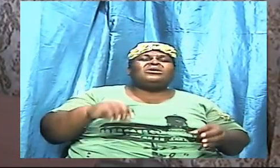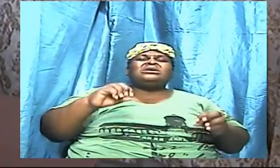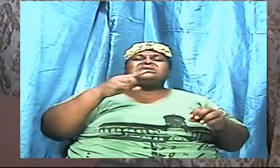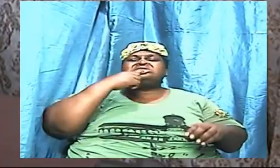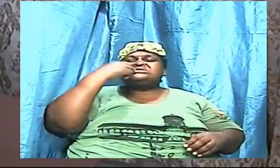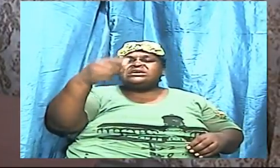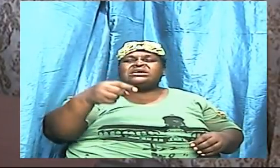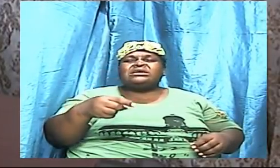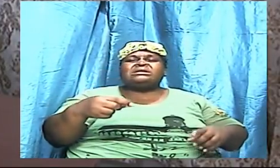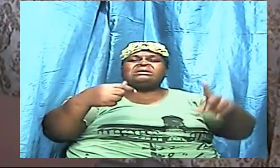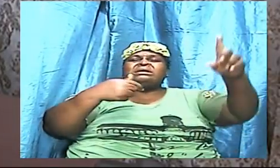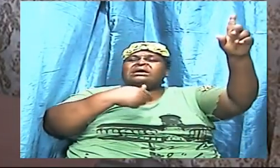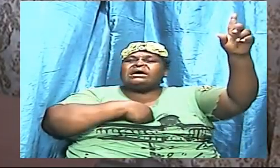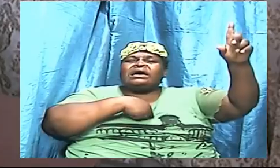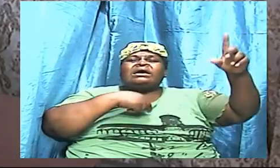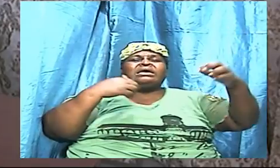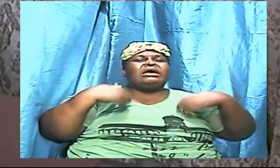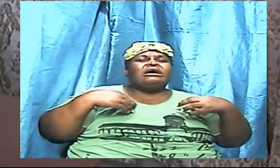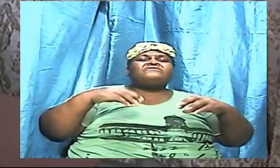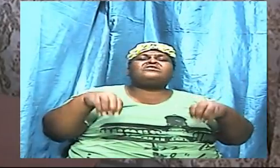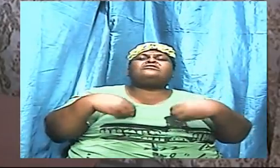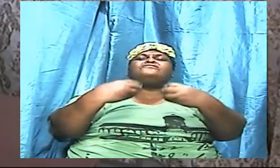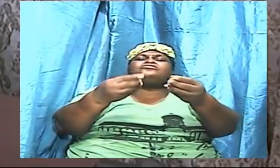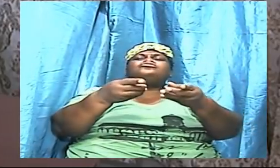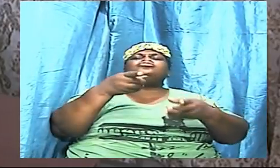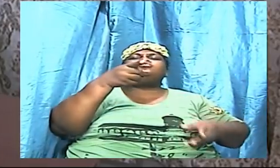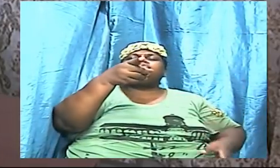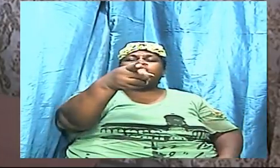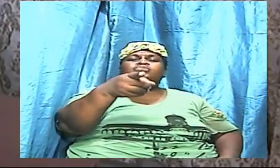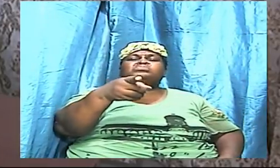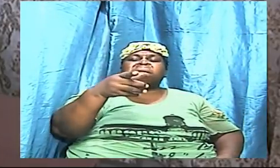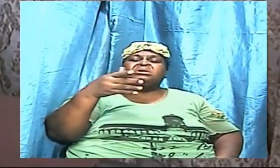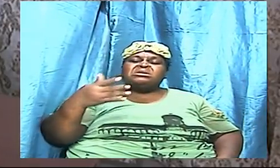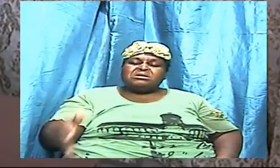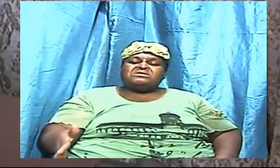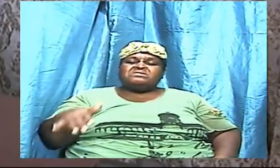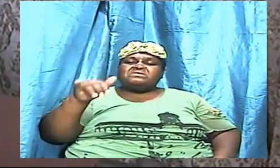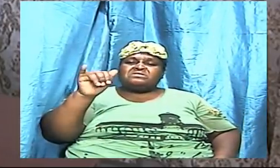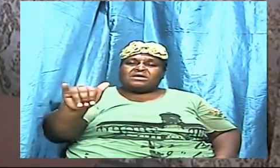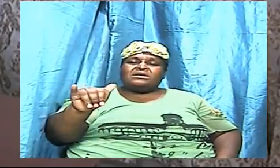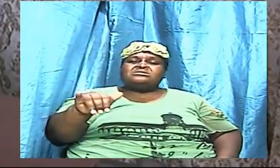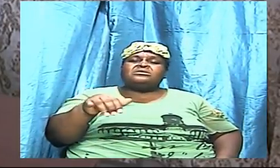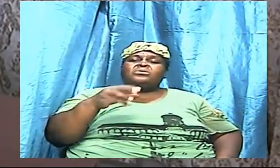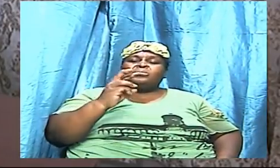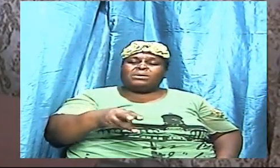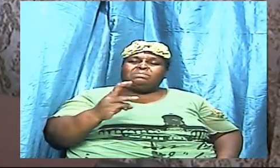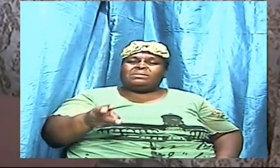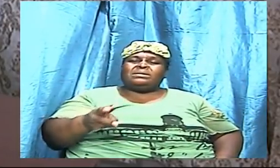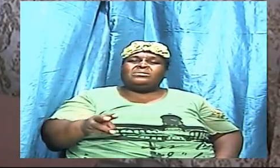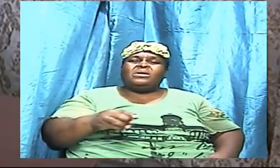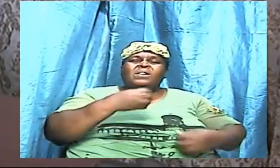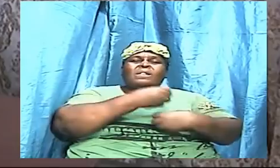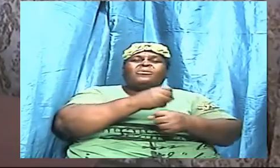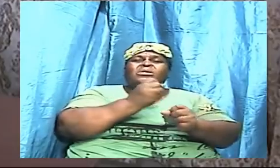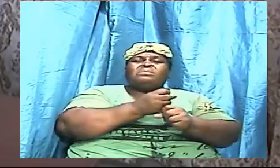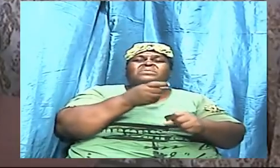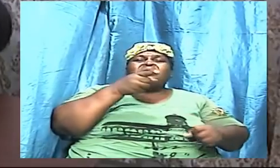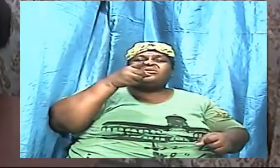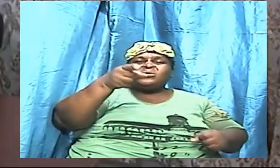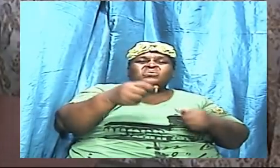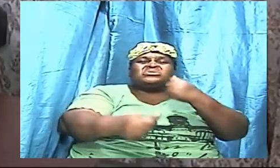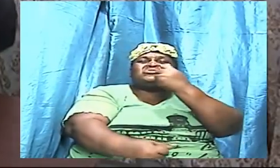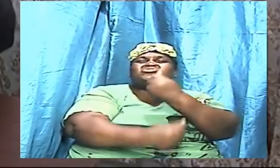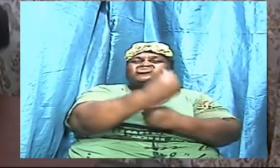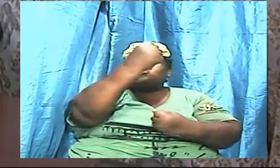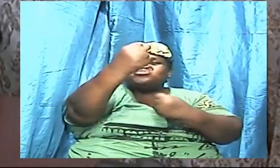that weapon that will cause you to rip up the enemy when